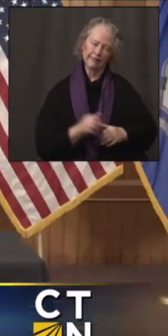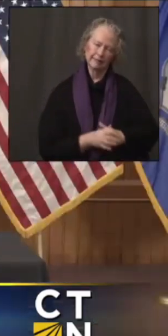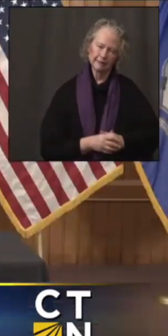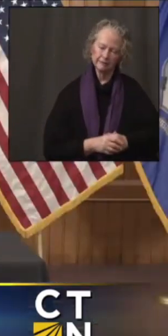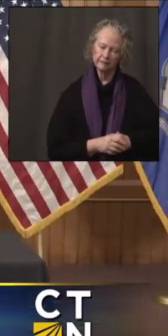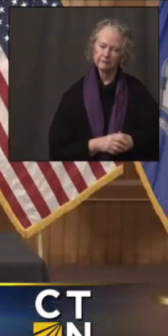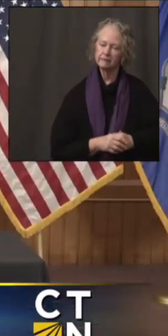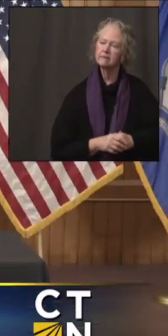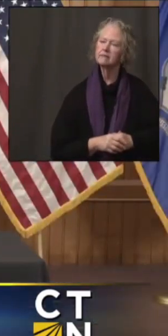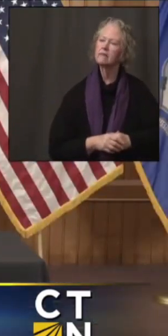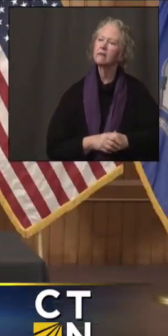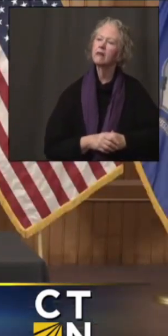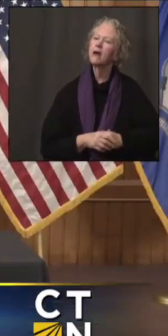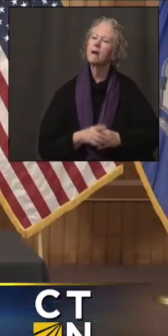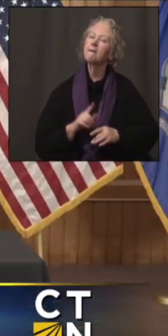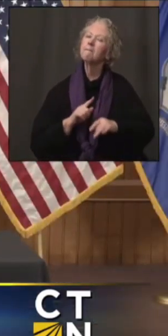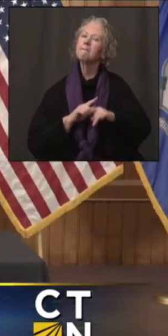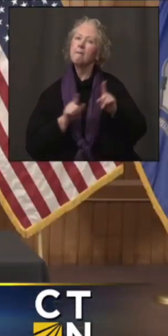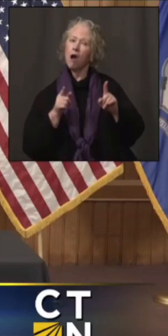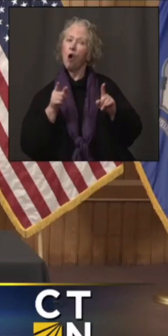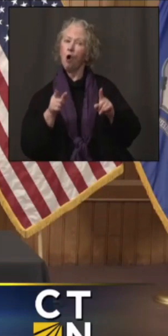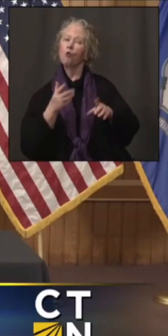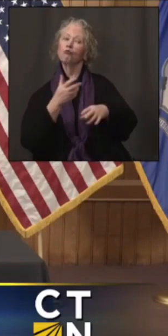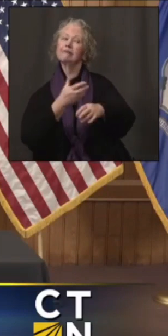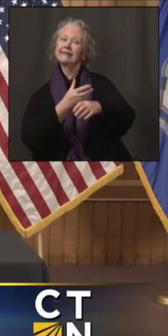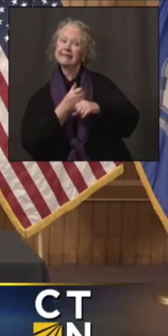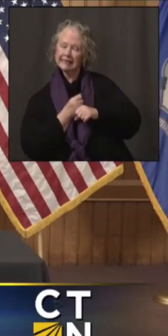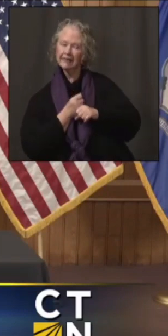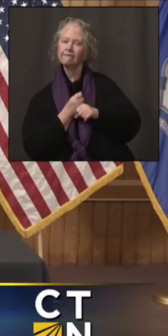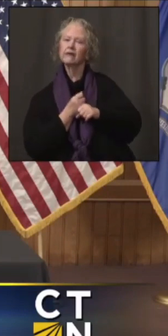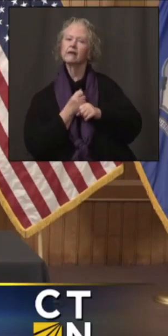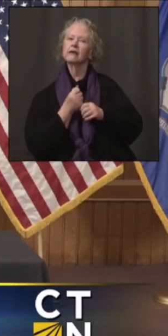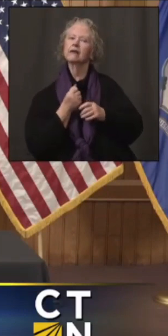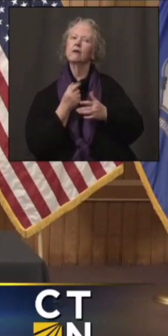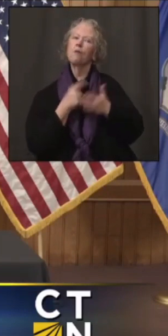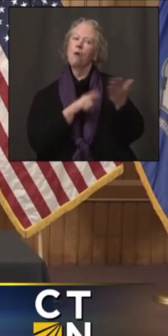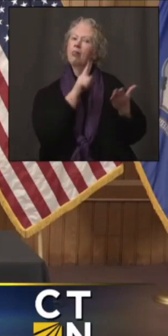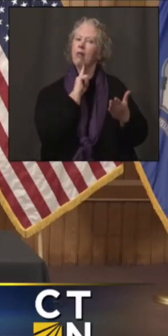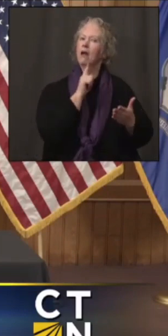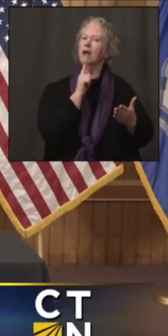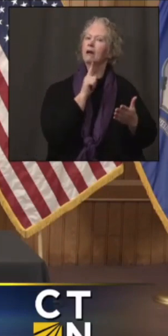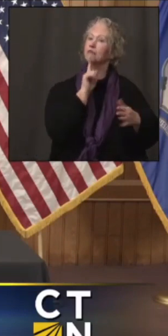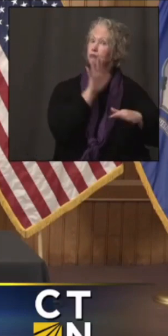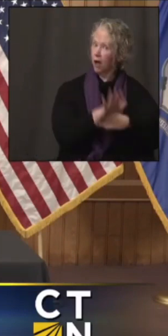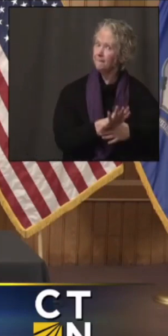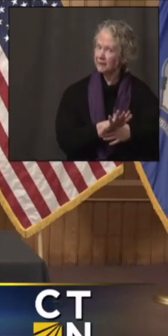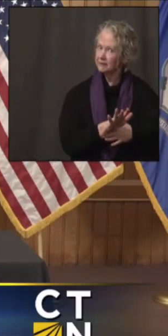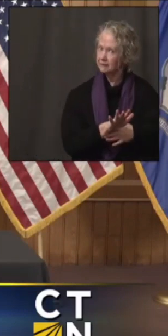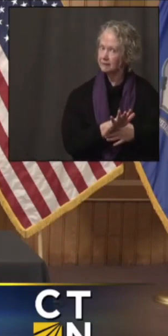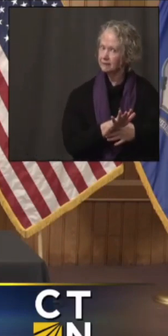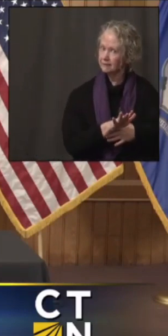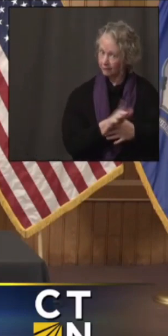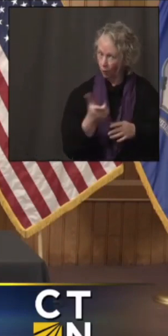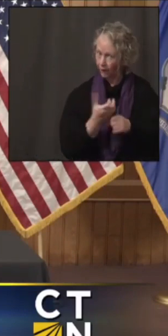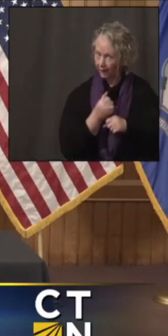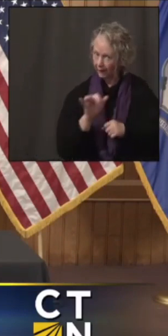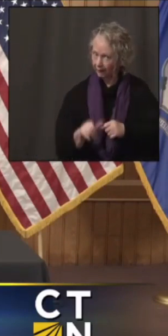And are you getting what you've ordered or what your — are those promises, are they accurate ultimately?